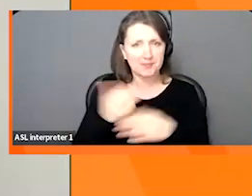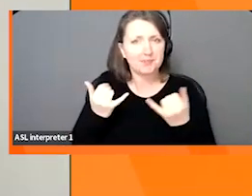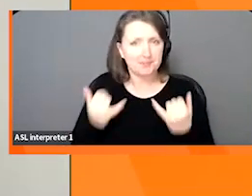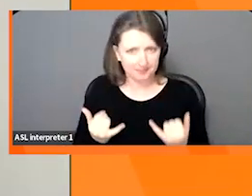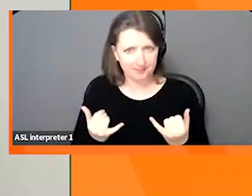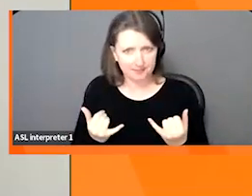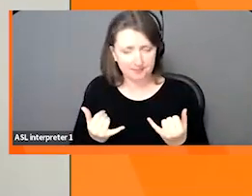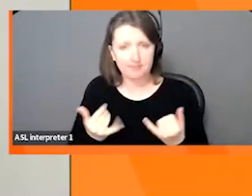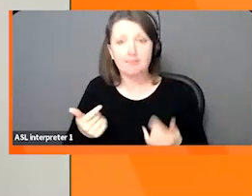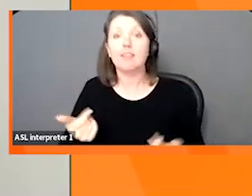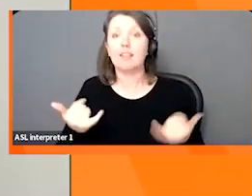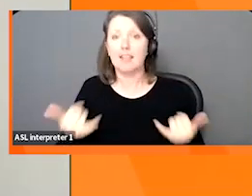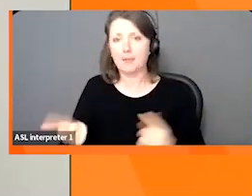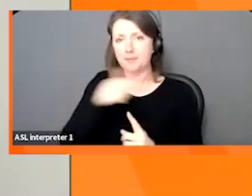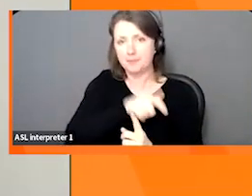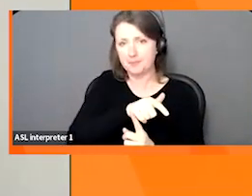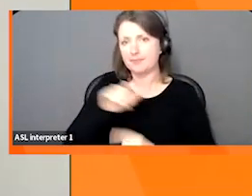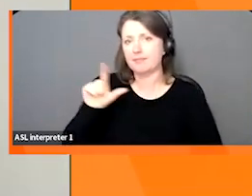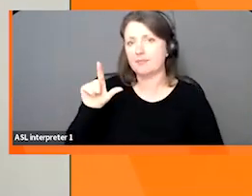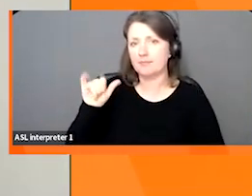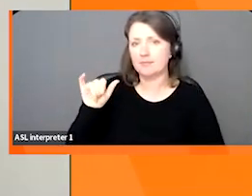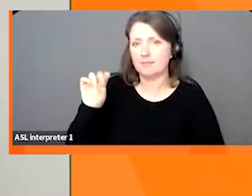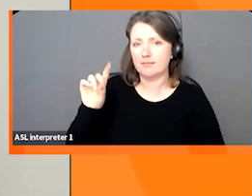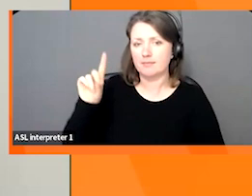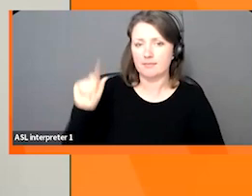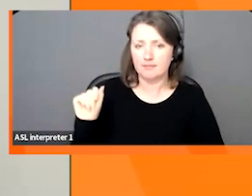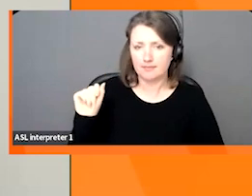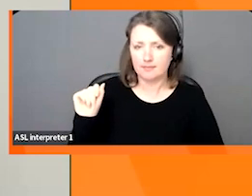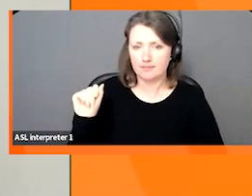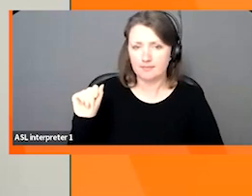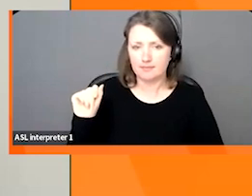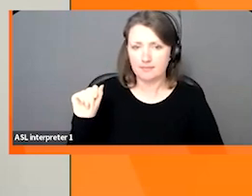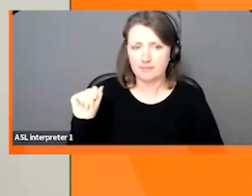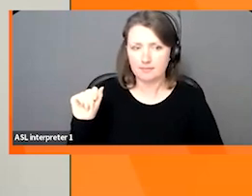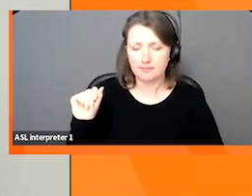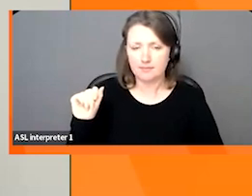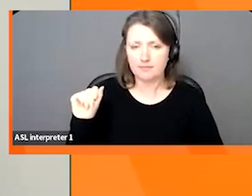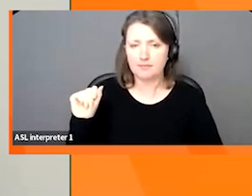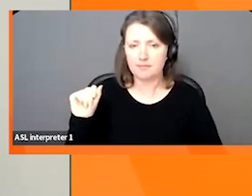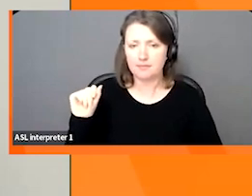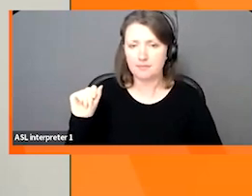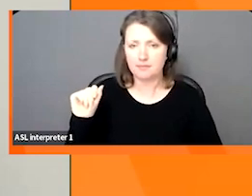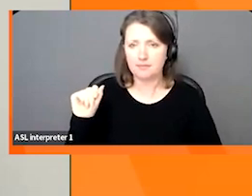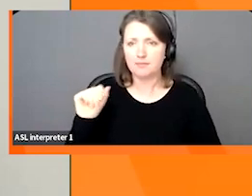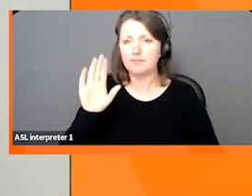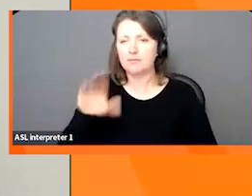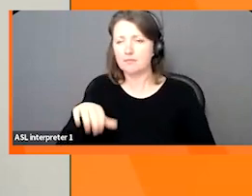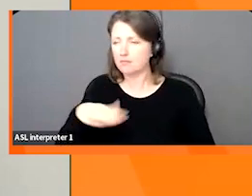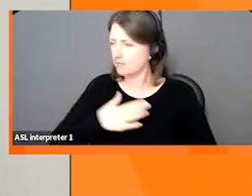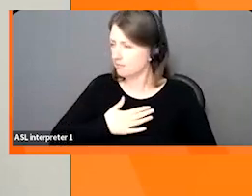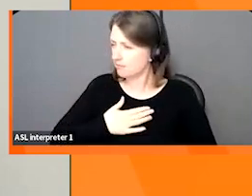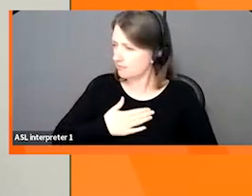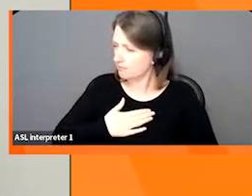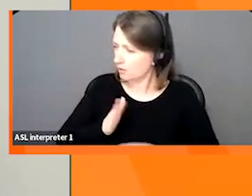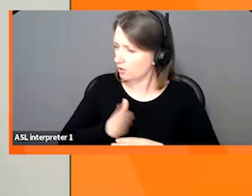Okay, so I am just in the process of sharing my screen. I know I just had that option